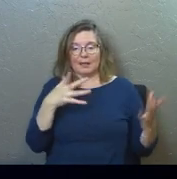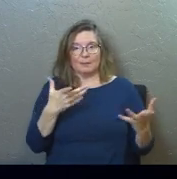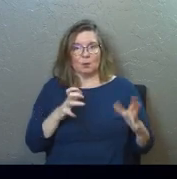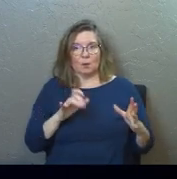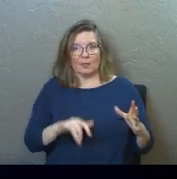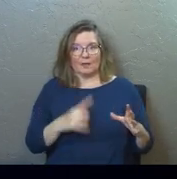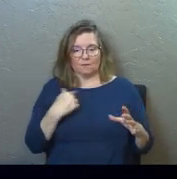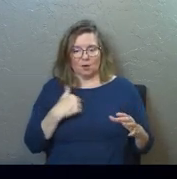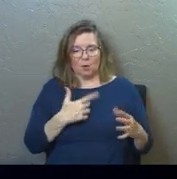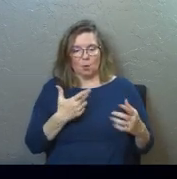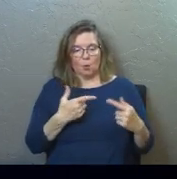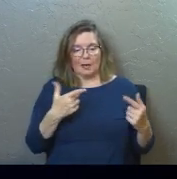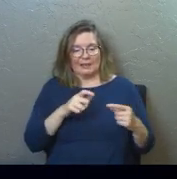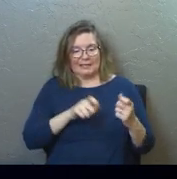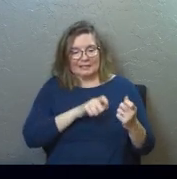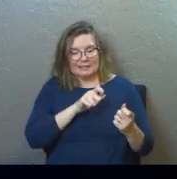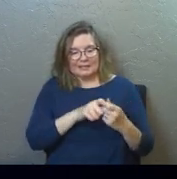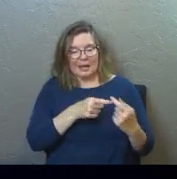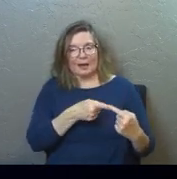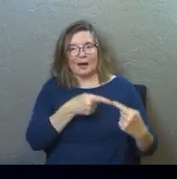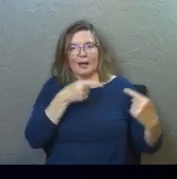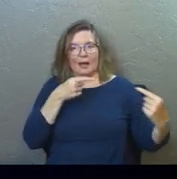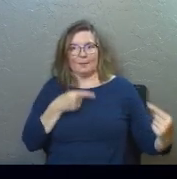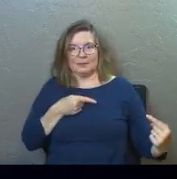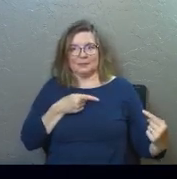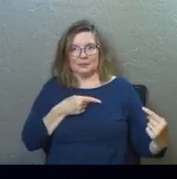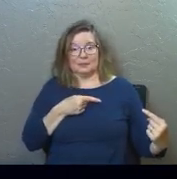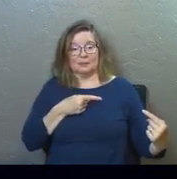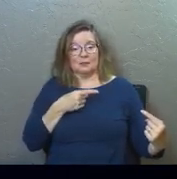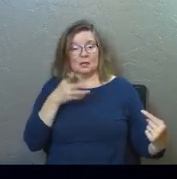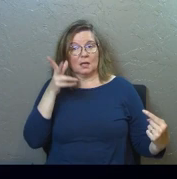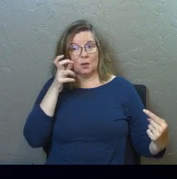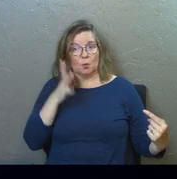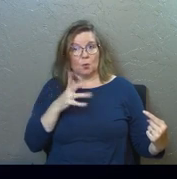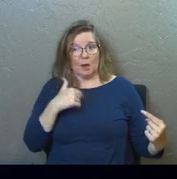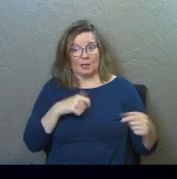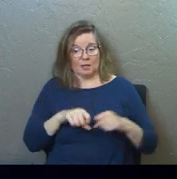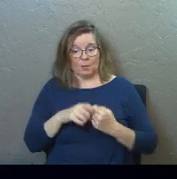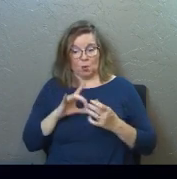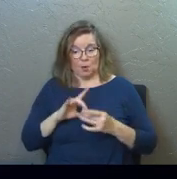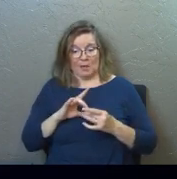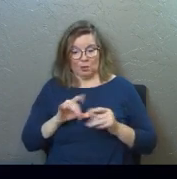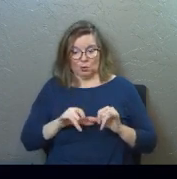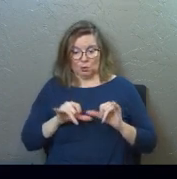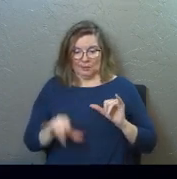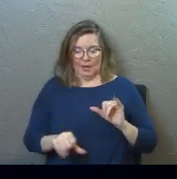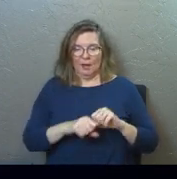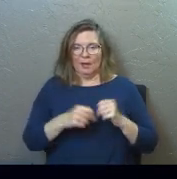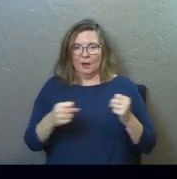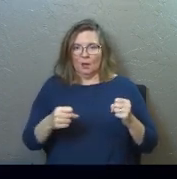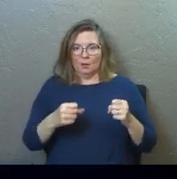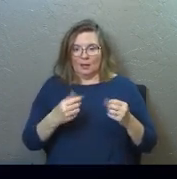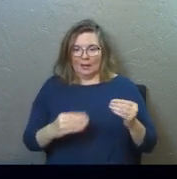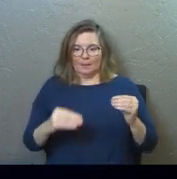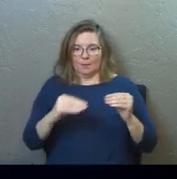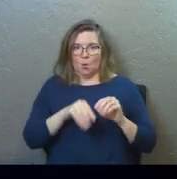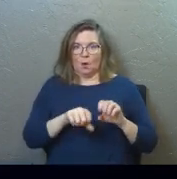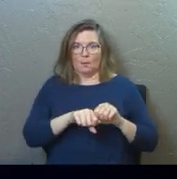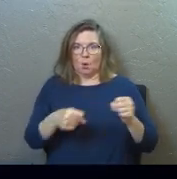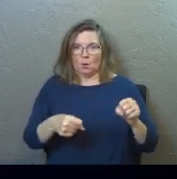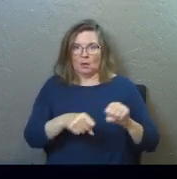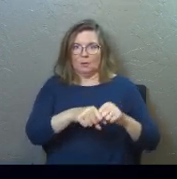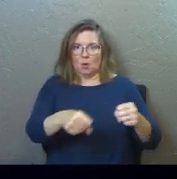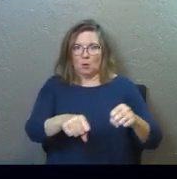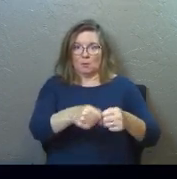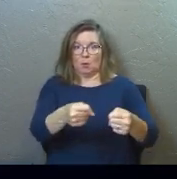doesn't want that for us. The enemy wants the exact opposite. The enemy wants our broken relationships to stay broken and to get more broken.